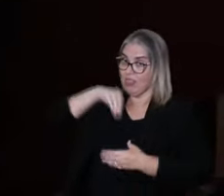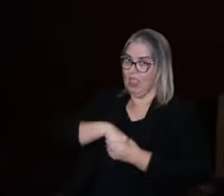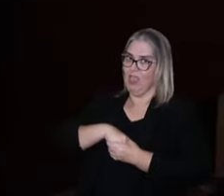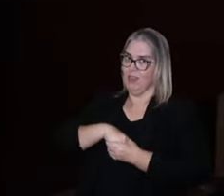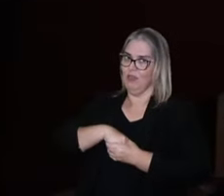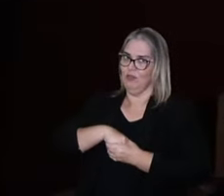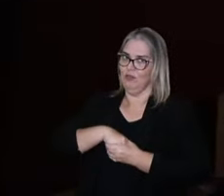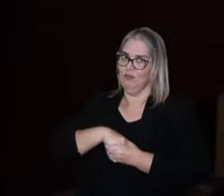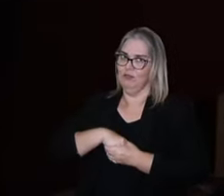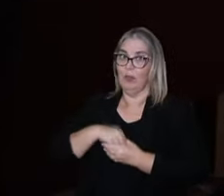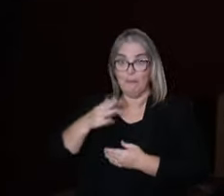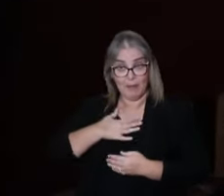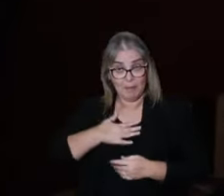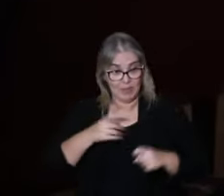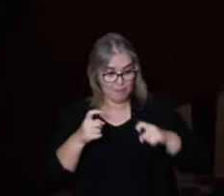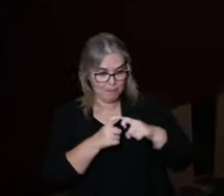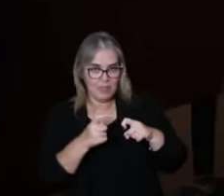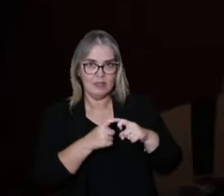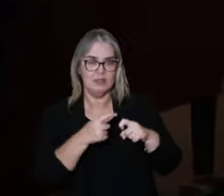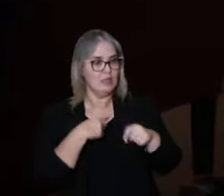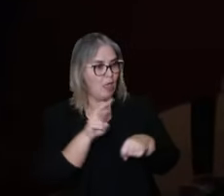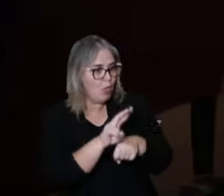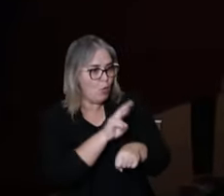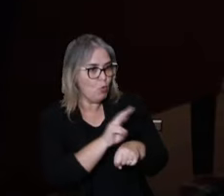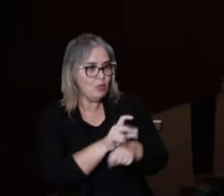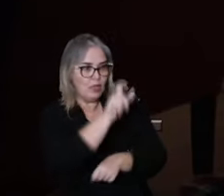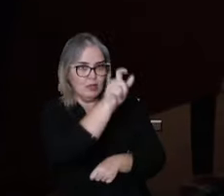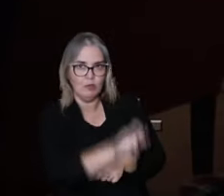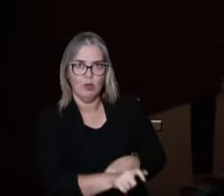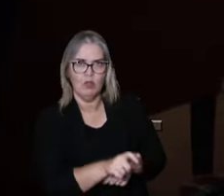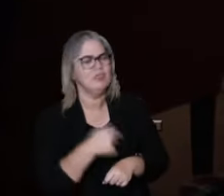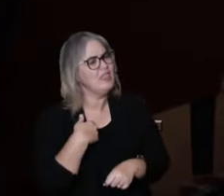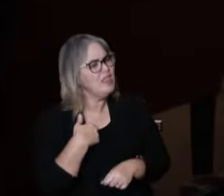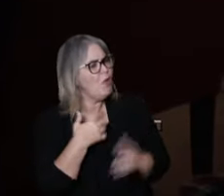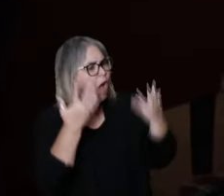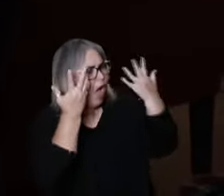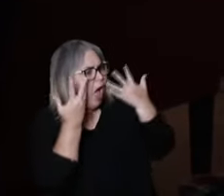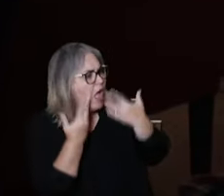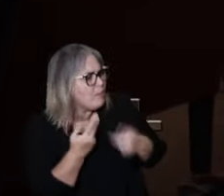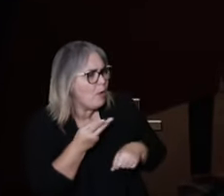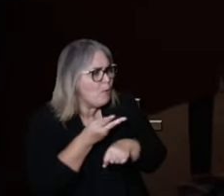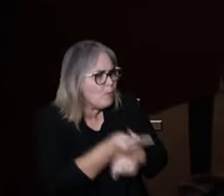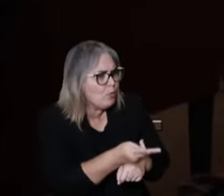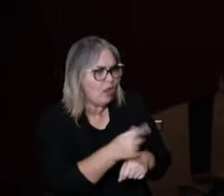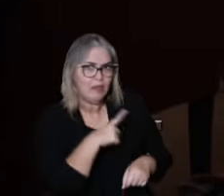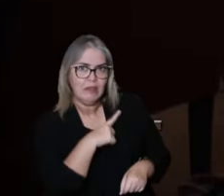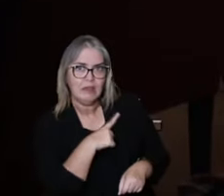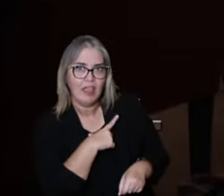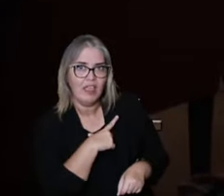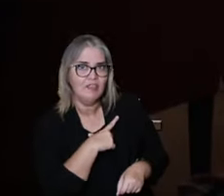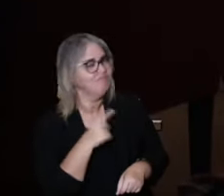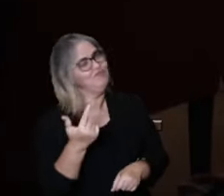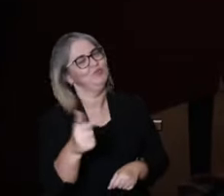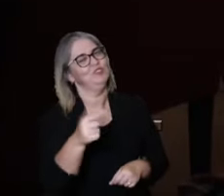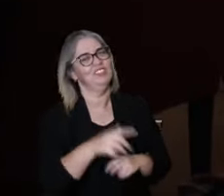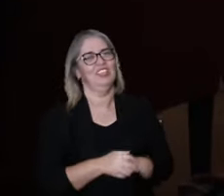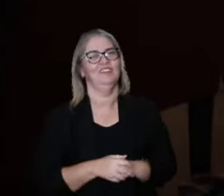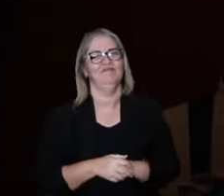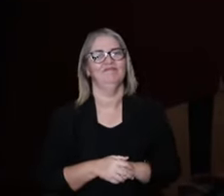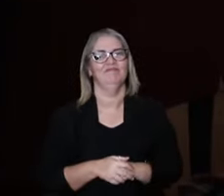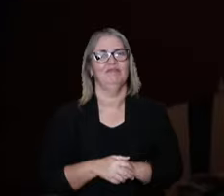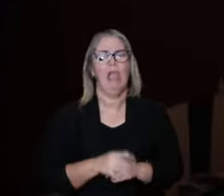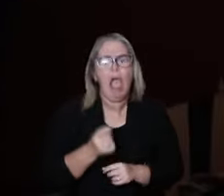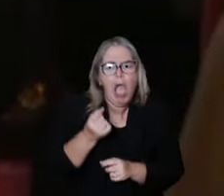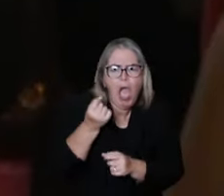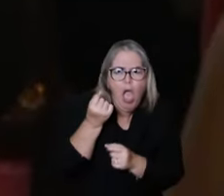Because taking care of yourself is instinctive. So medicine is about that. I looked for any animals that did that and there is no one. So